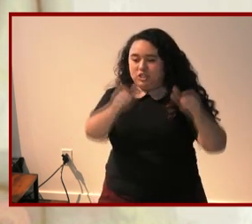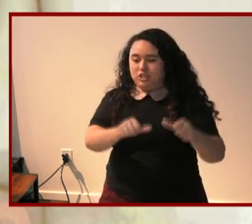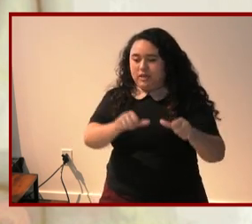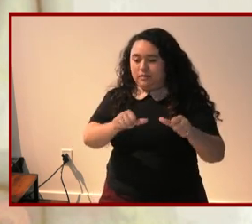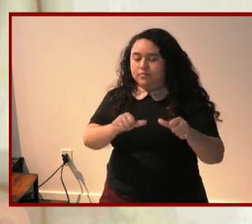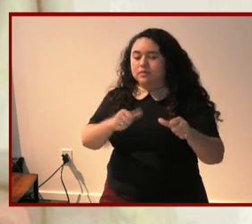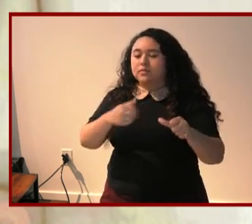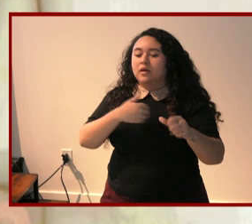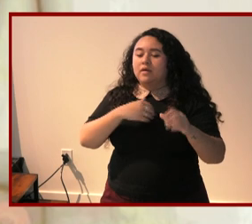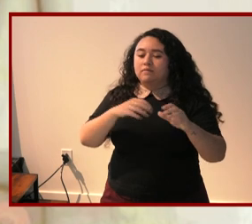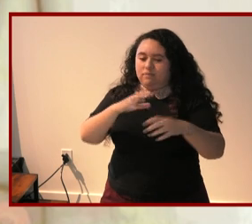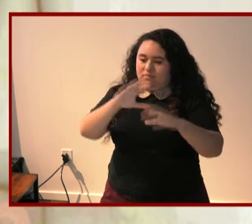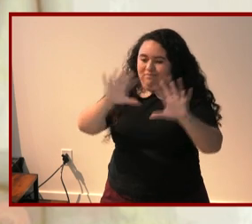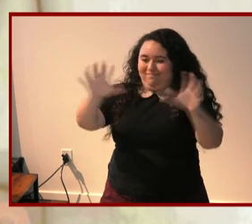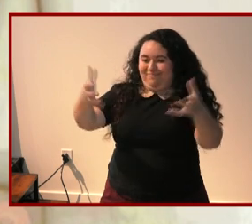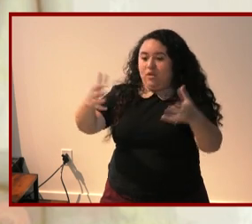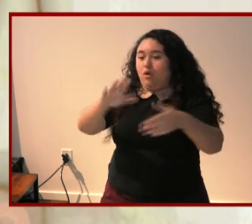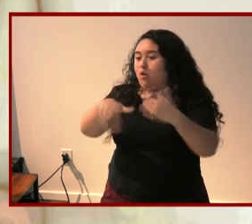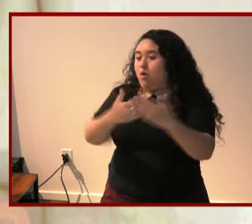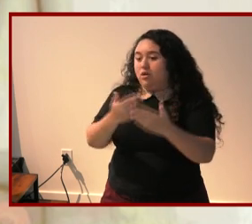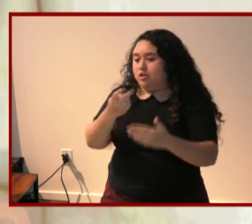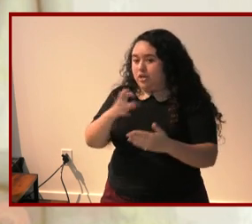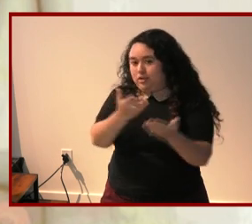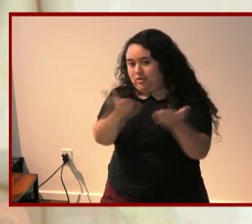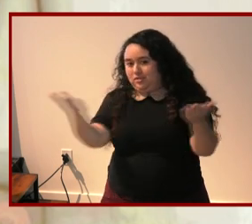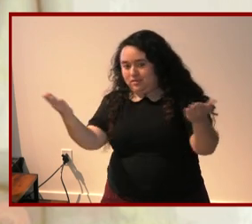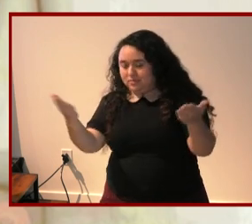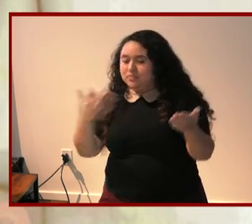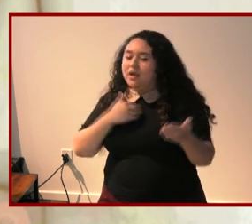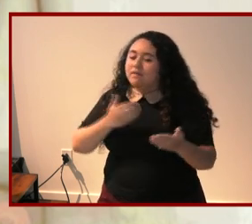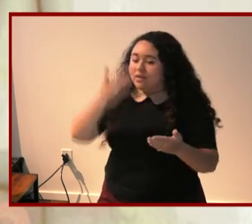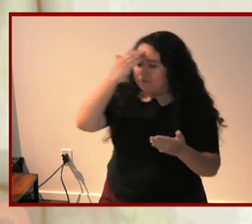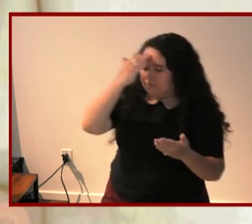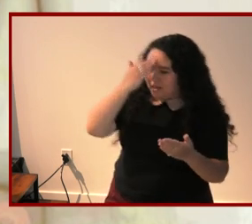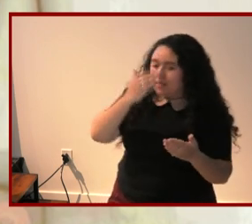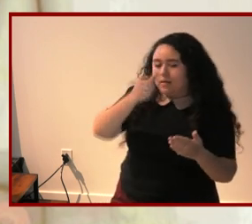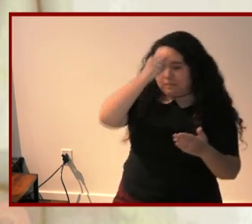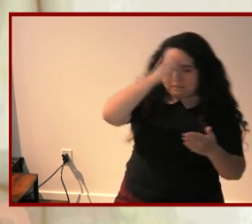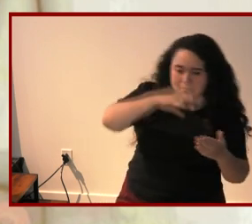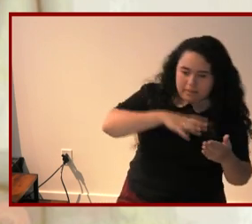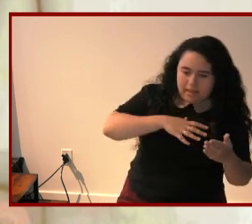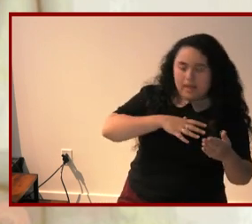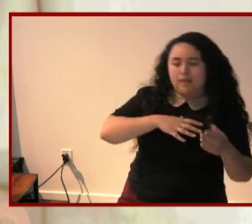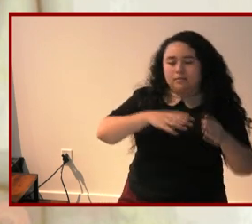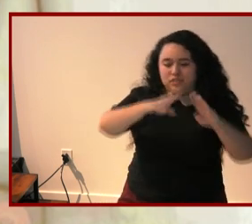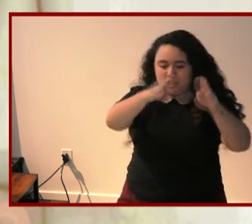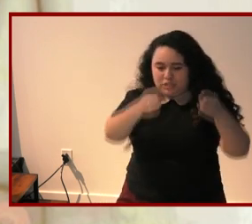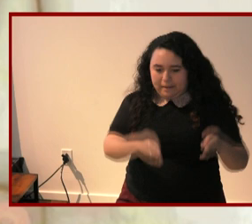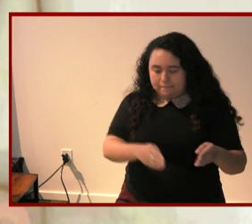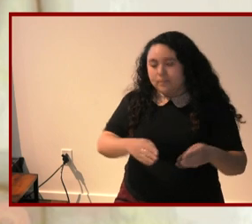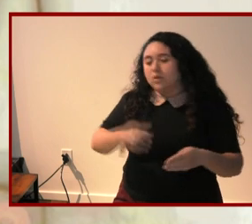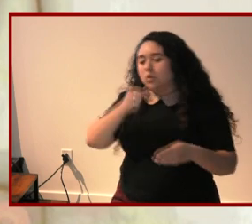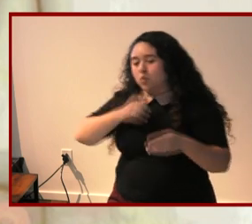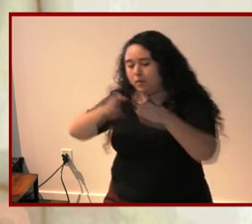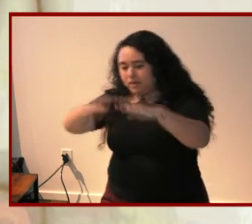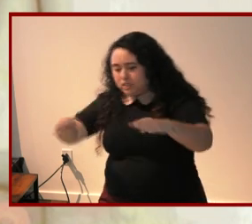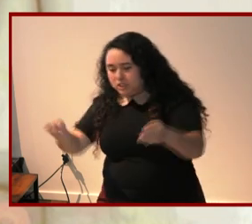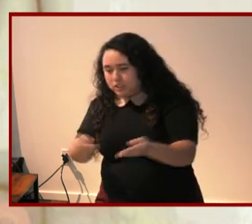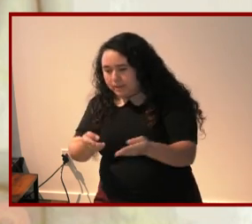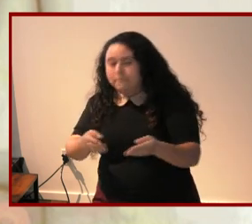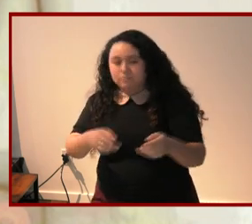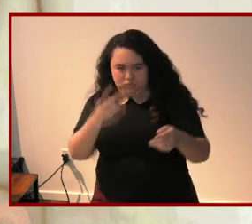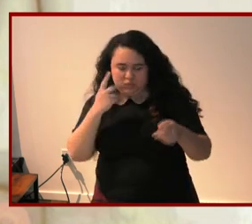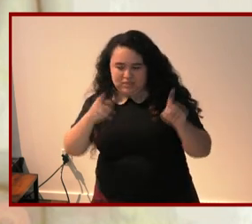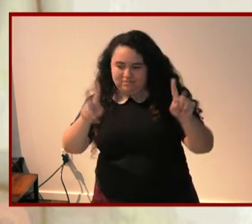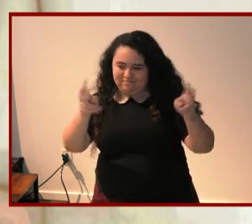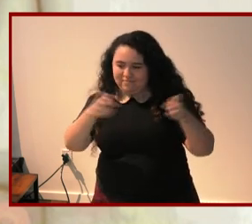category all gender we have the familiar pair the figure in the skirt next to the figure in the pants indicating men and women